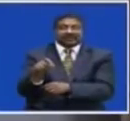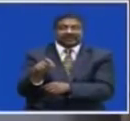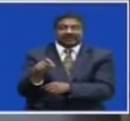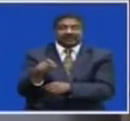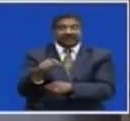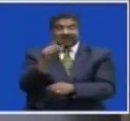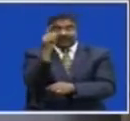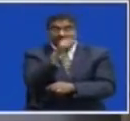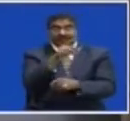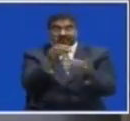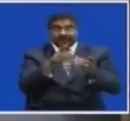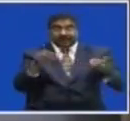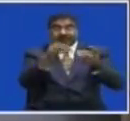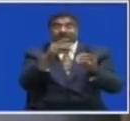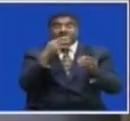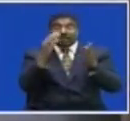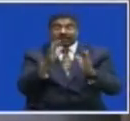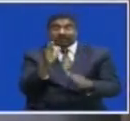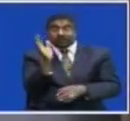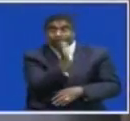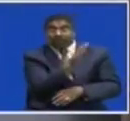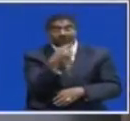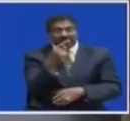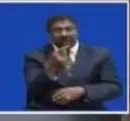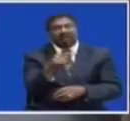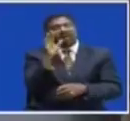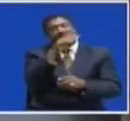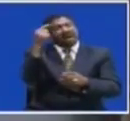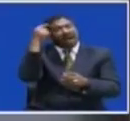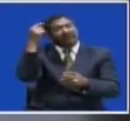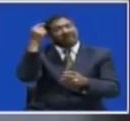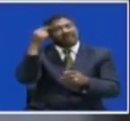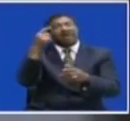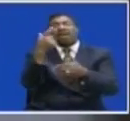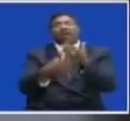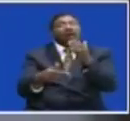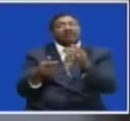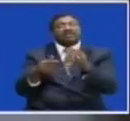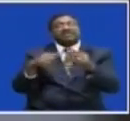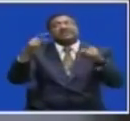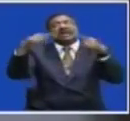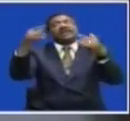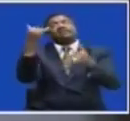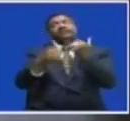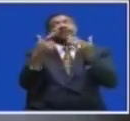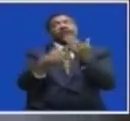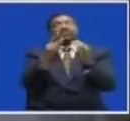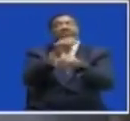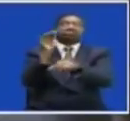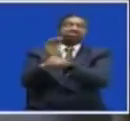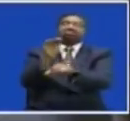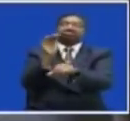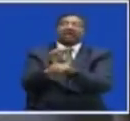Commissioner Mary Chivesa Outlined the successes scored by government in education, health and road infrastructure